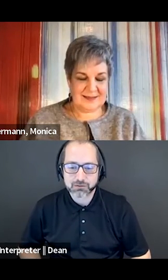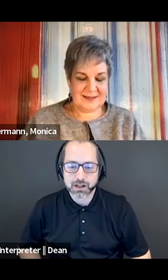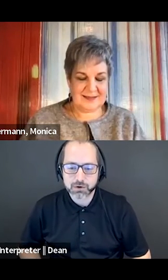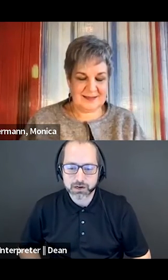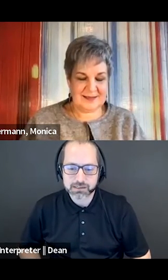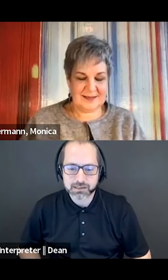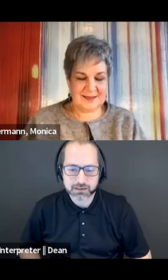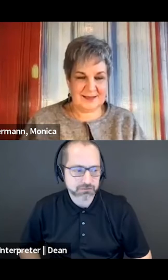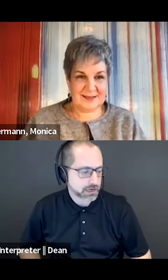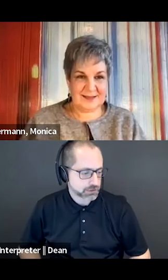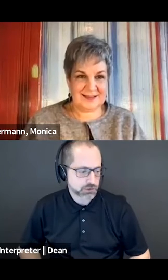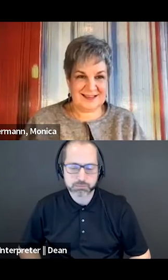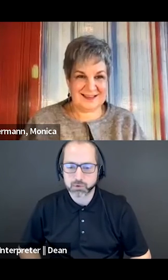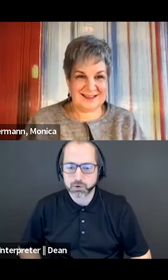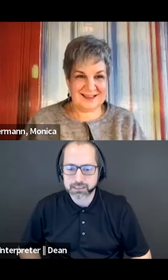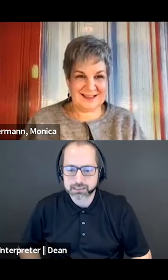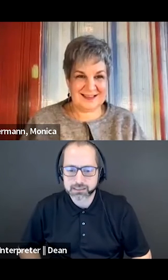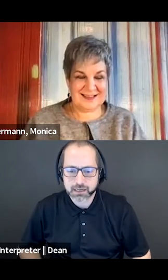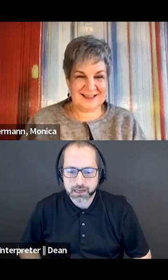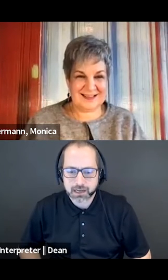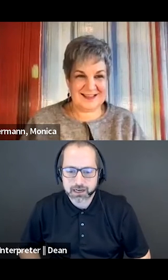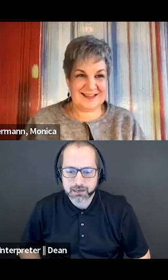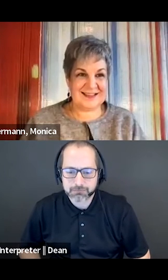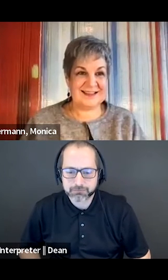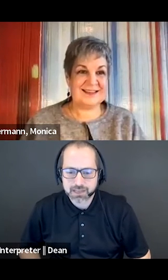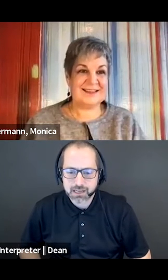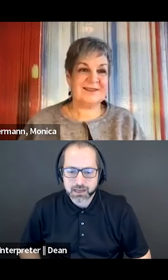Well, I want to just clarify two points.